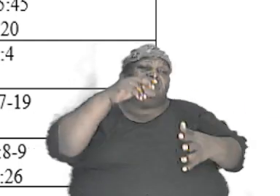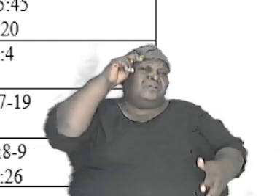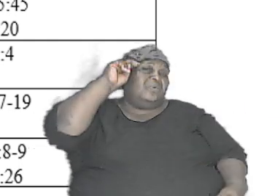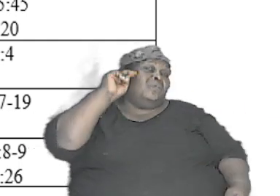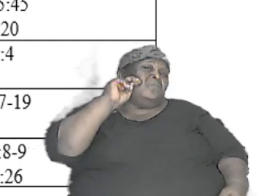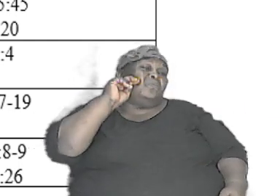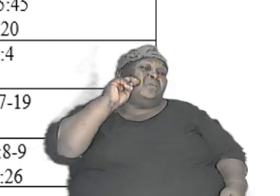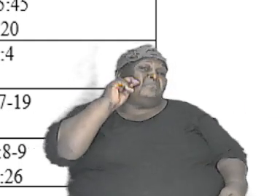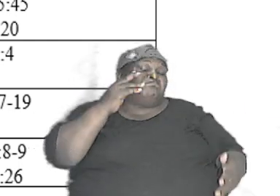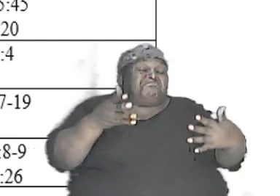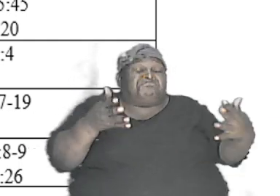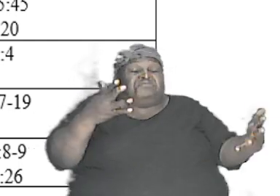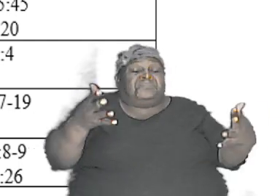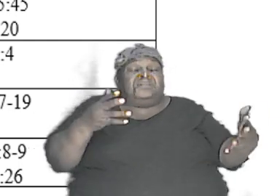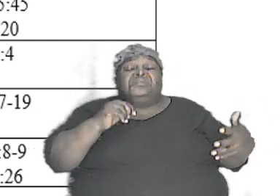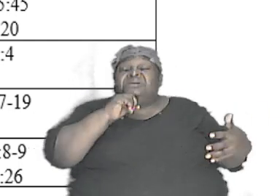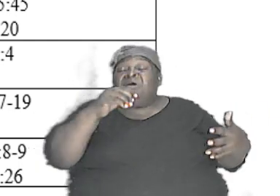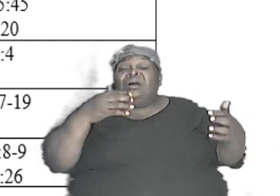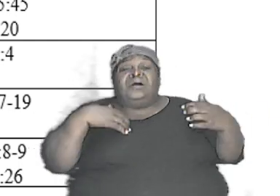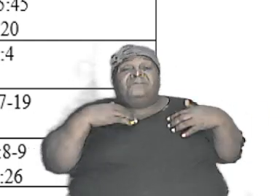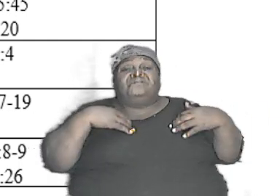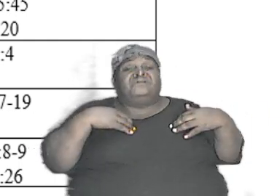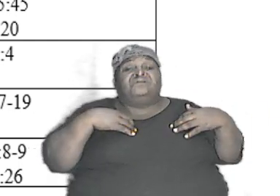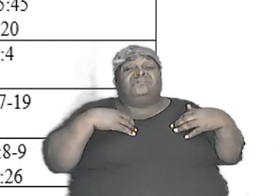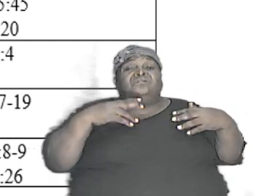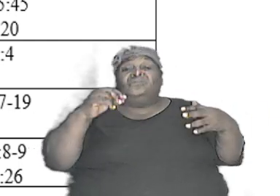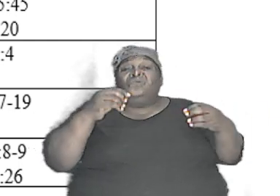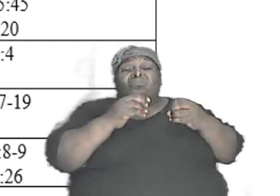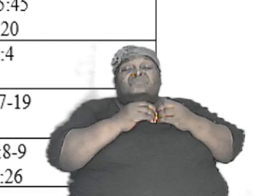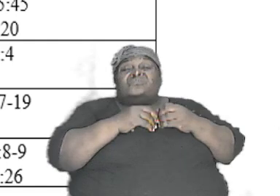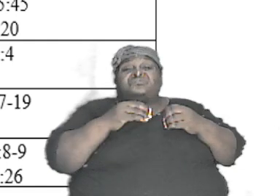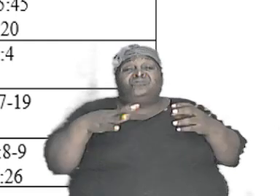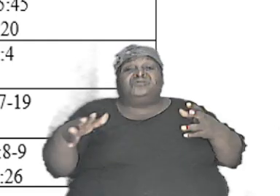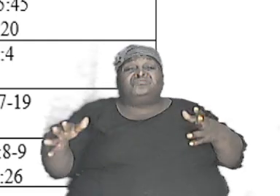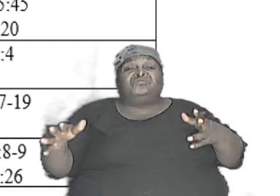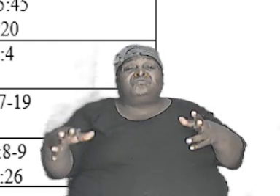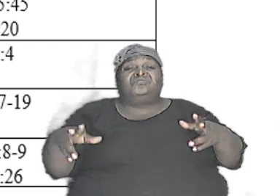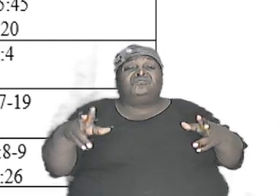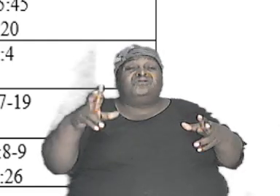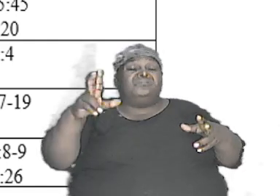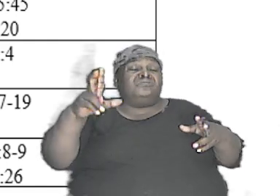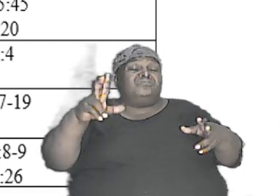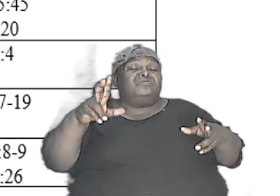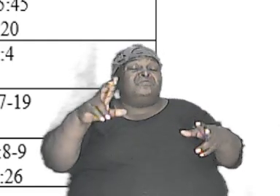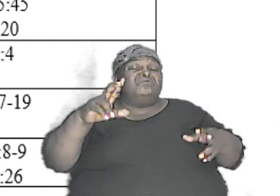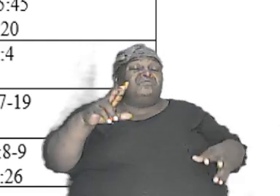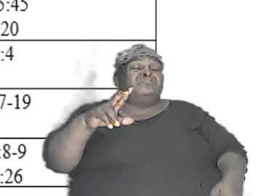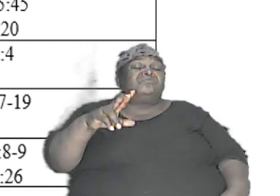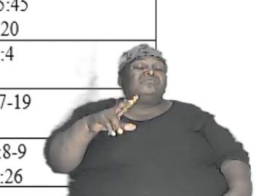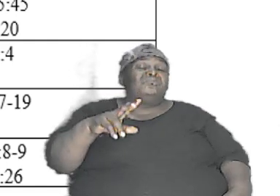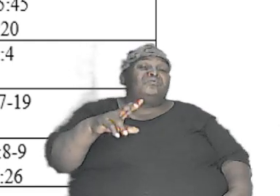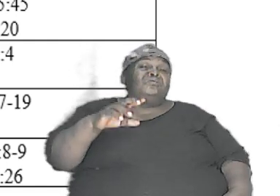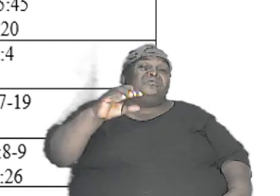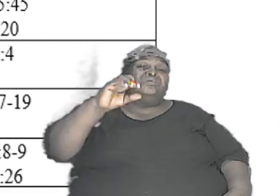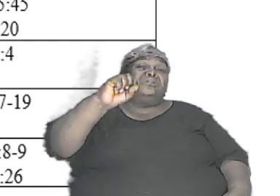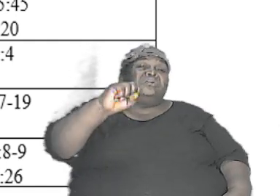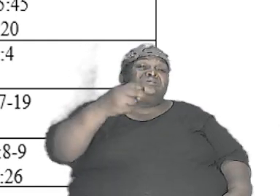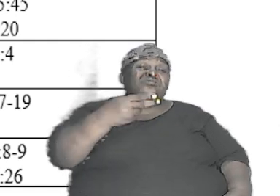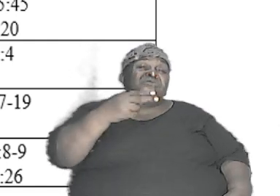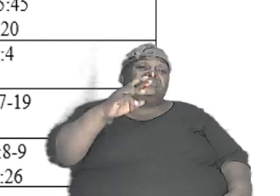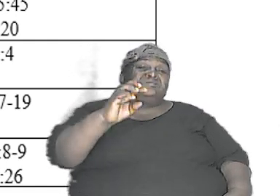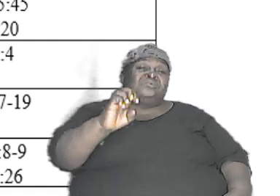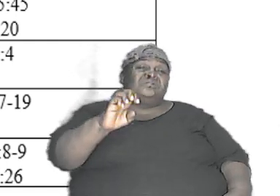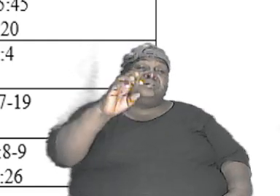have had any more children according to scriptures no more were there so it was only the three of them Shem Ham and Japheth but then Shem Ham and